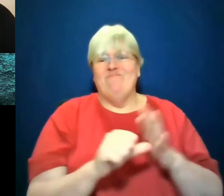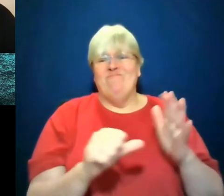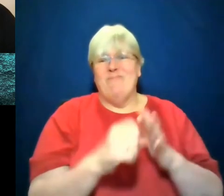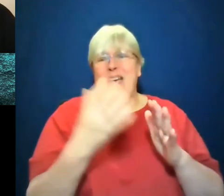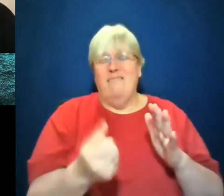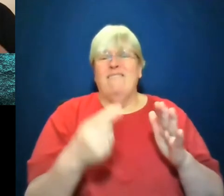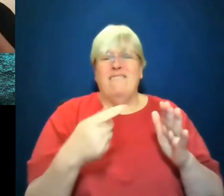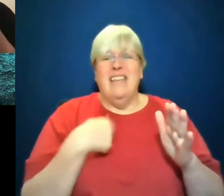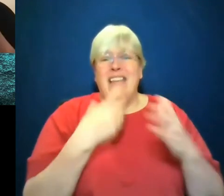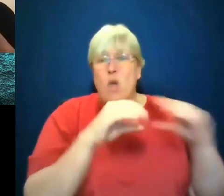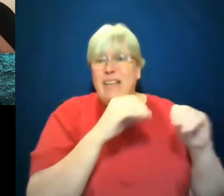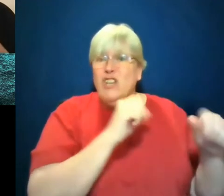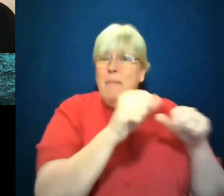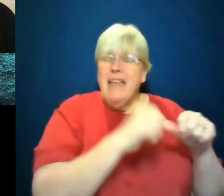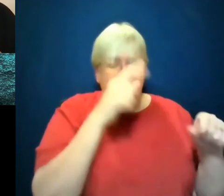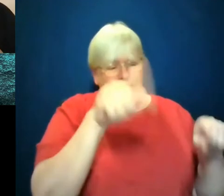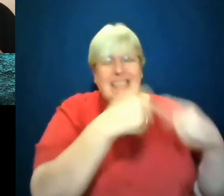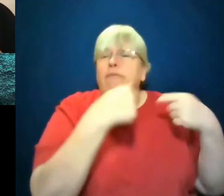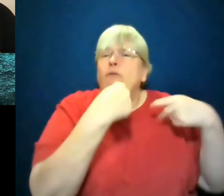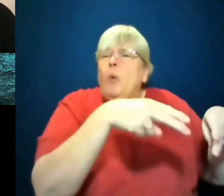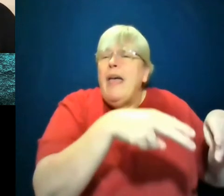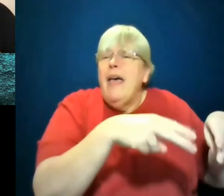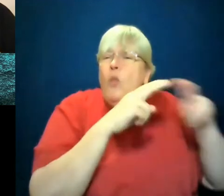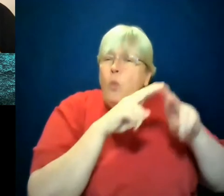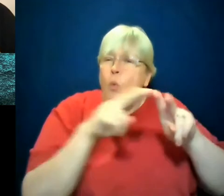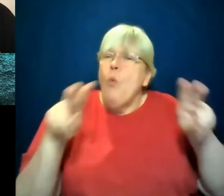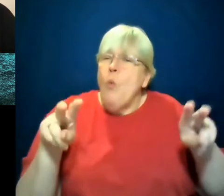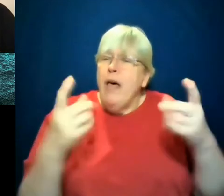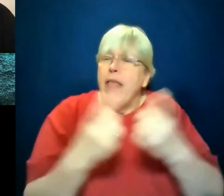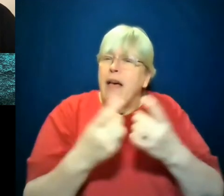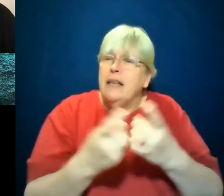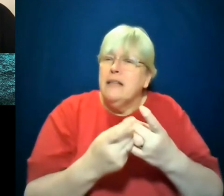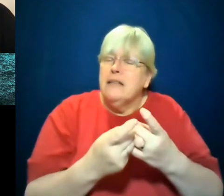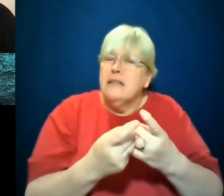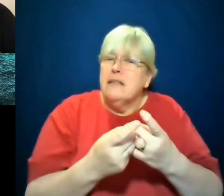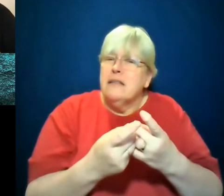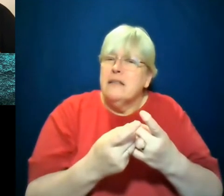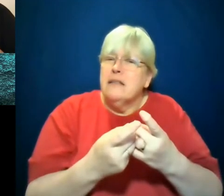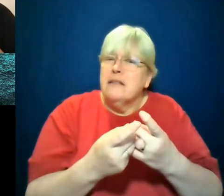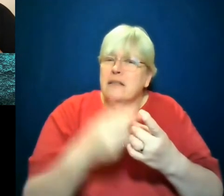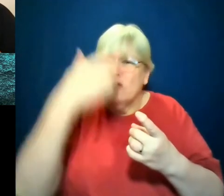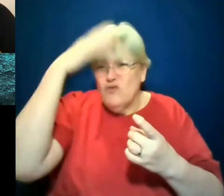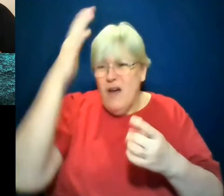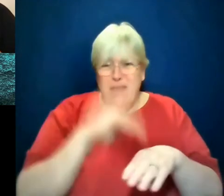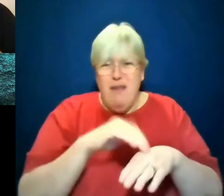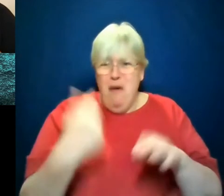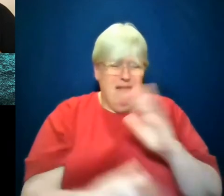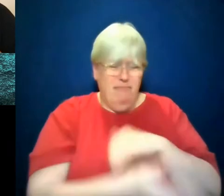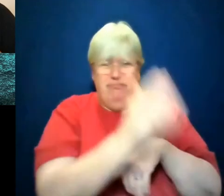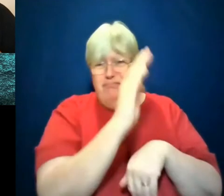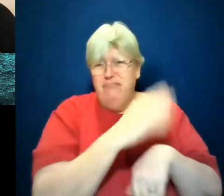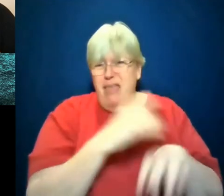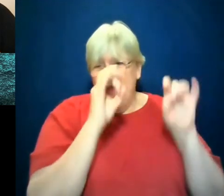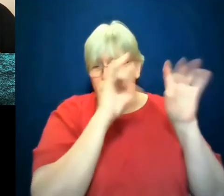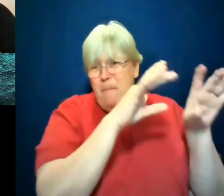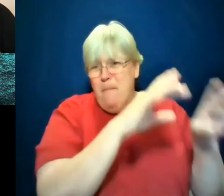of, Trump doesn't really care about their economic interests at all. He doesn't. And they can't, I don't know why